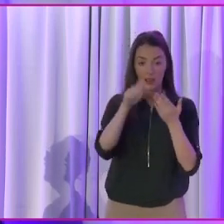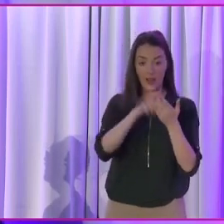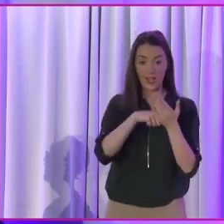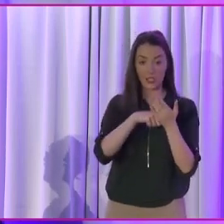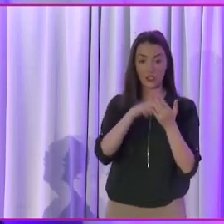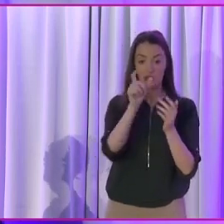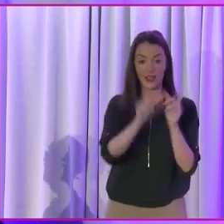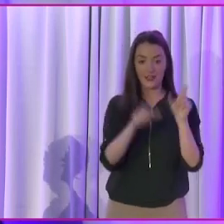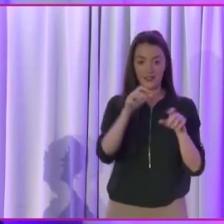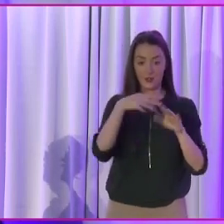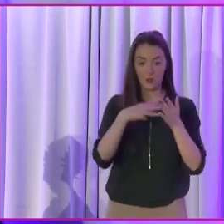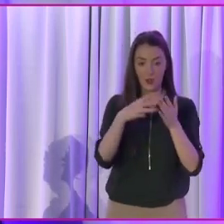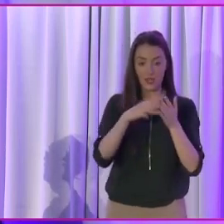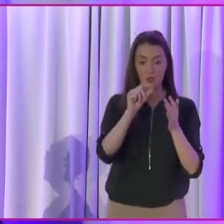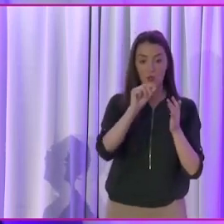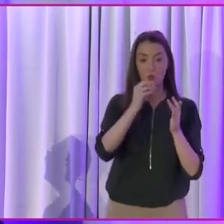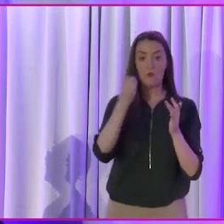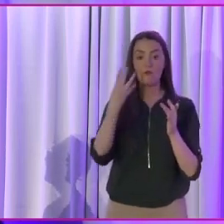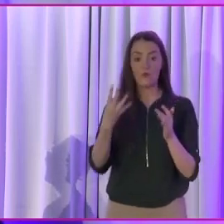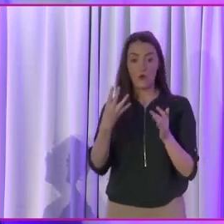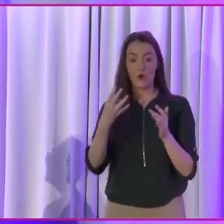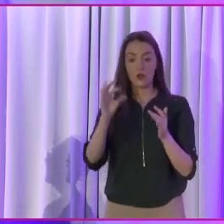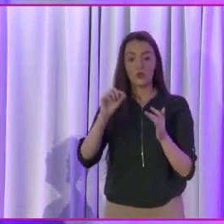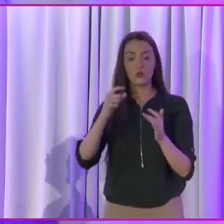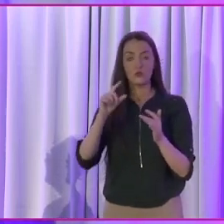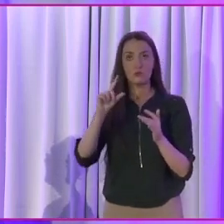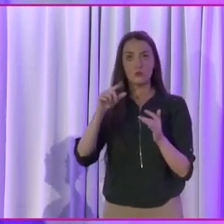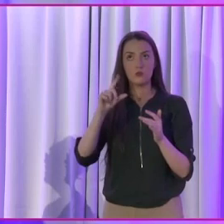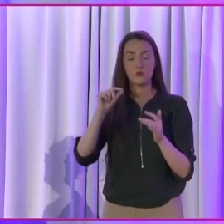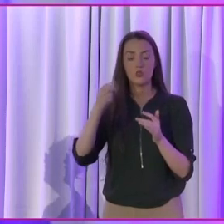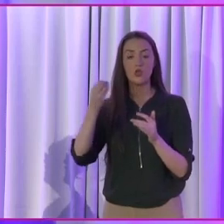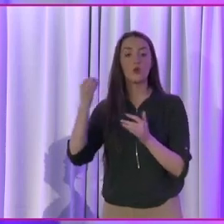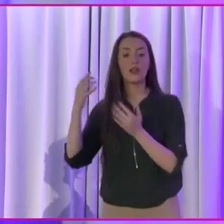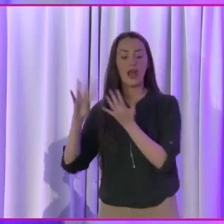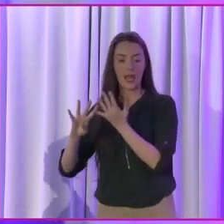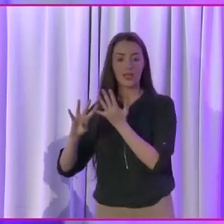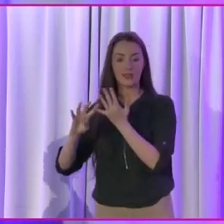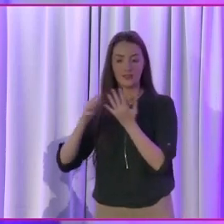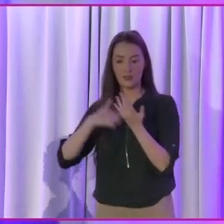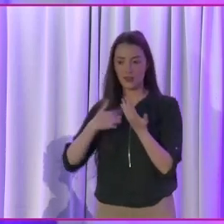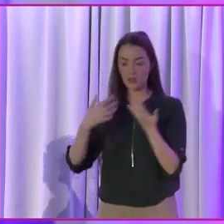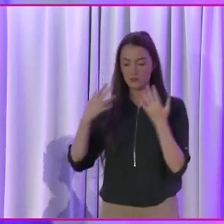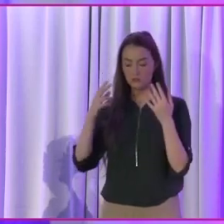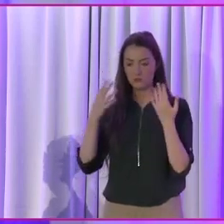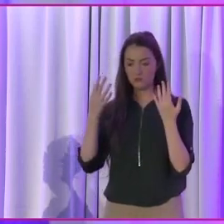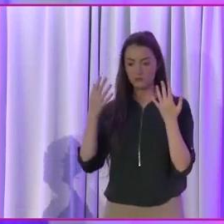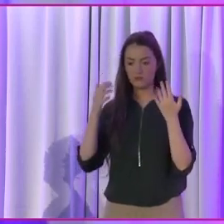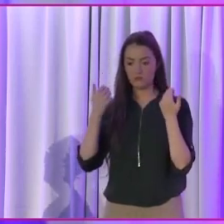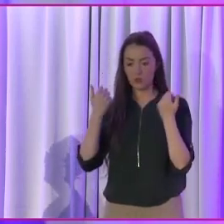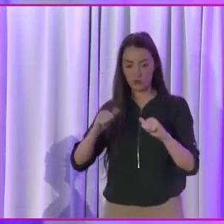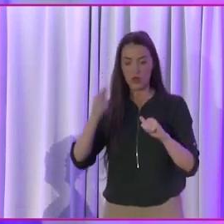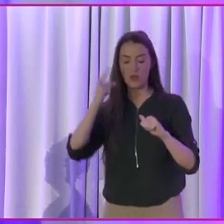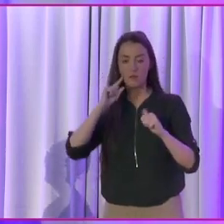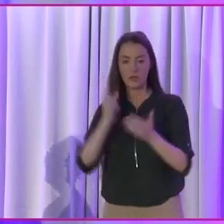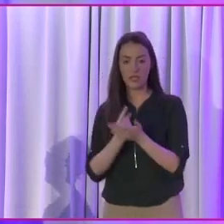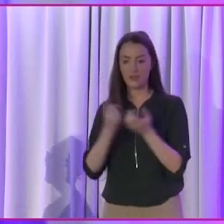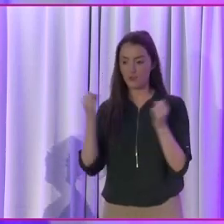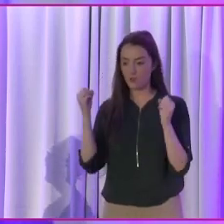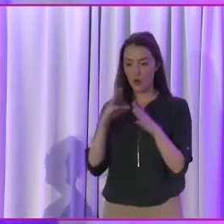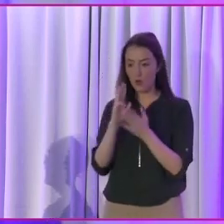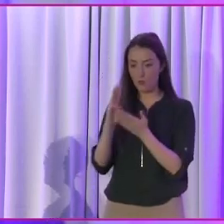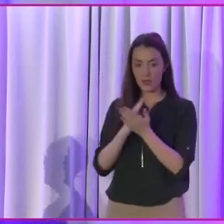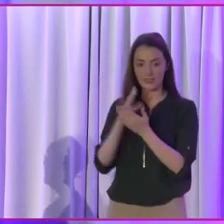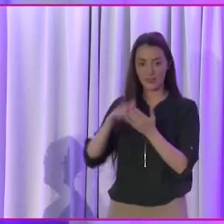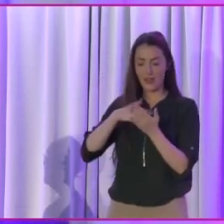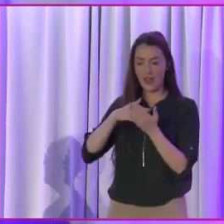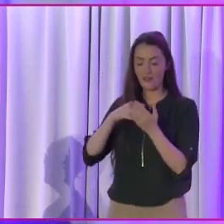and again in 2009. And I have a firm belief that, you know, and this extends to all walks of life when it comes to